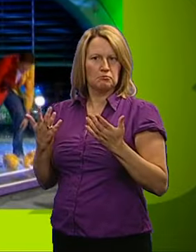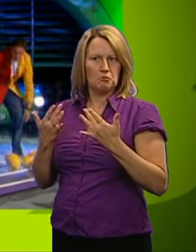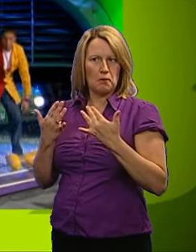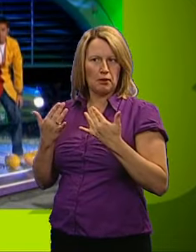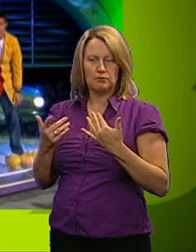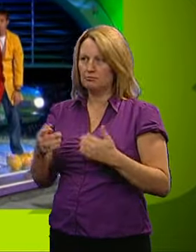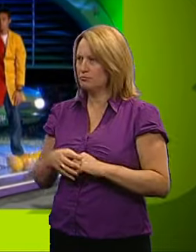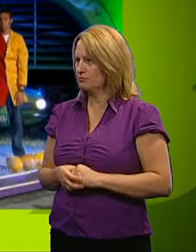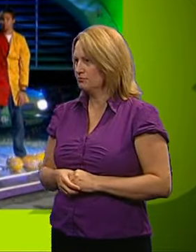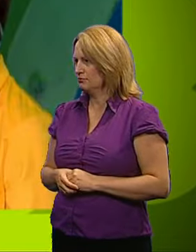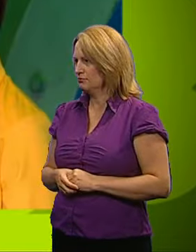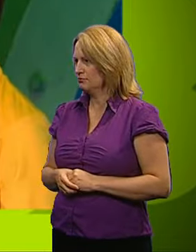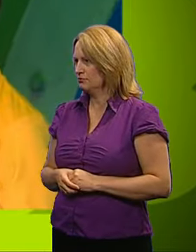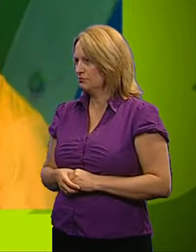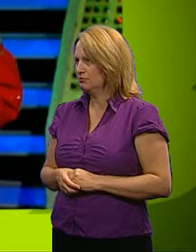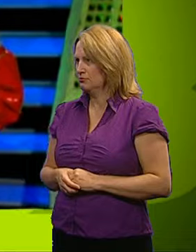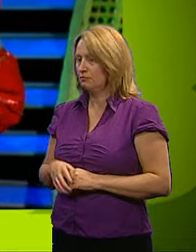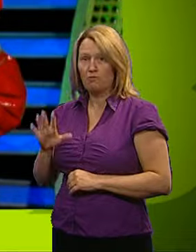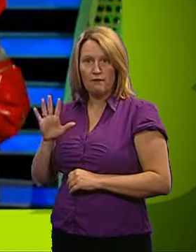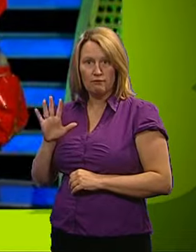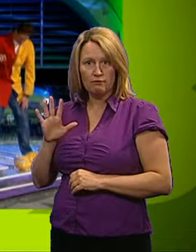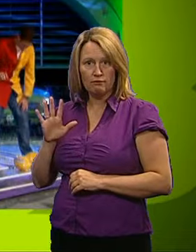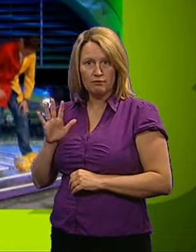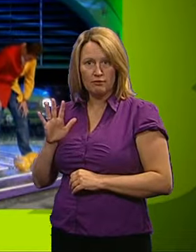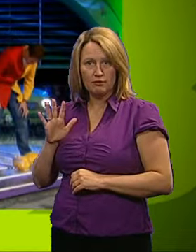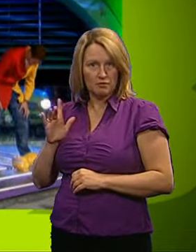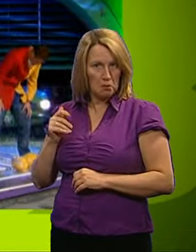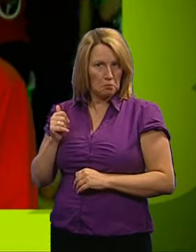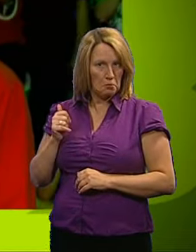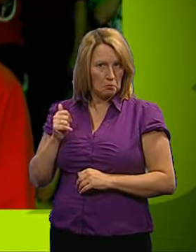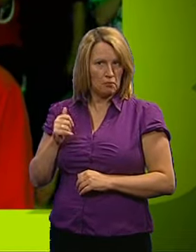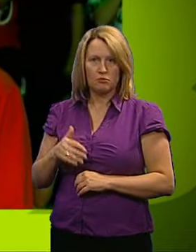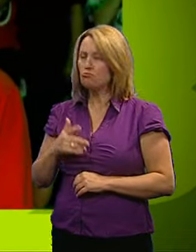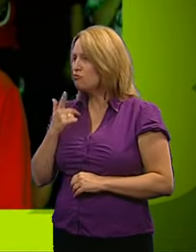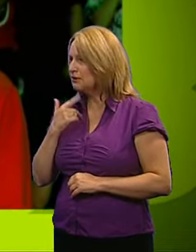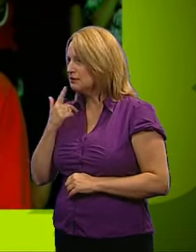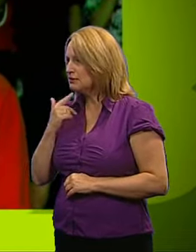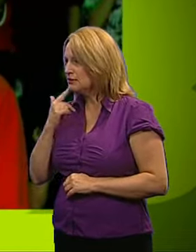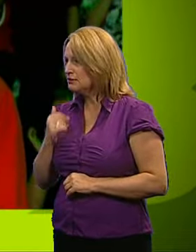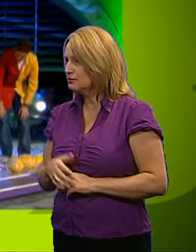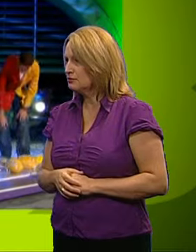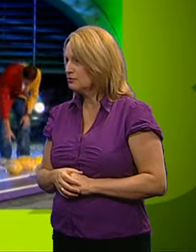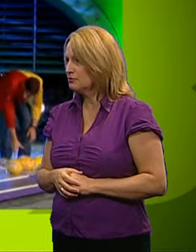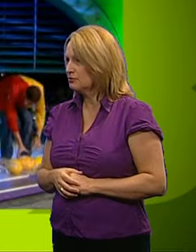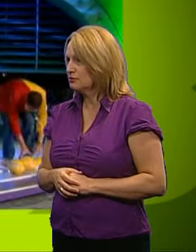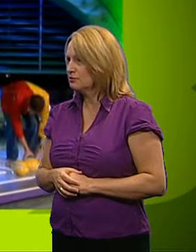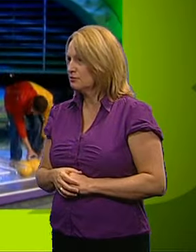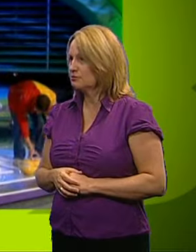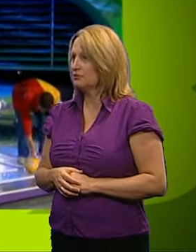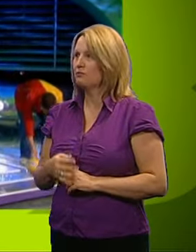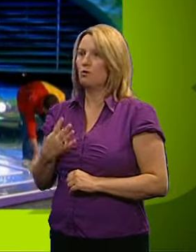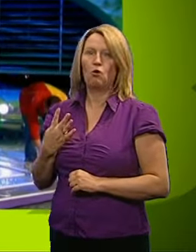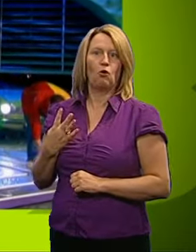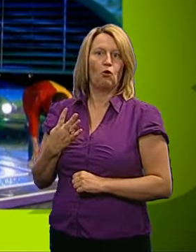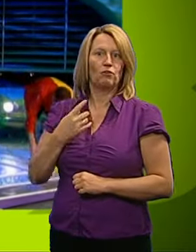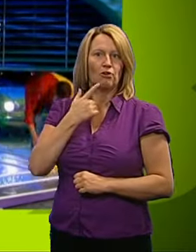your little paw. Hold it in the air. Five. For the Reds, what have we got? Four for the Reds. That means it is a yellow victory. The